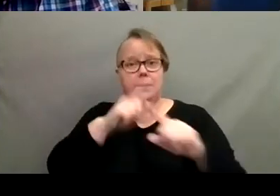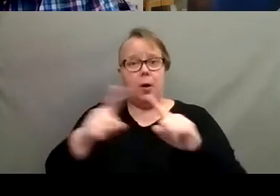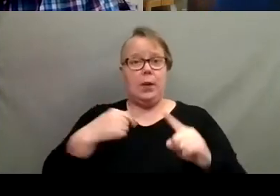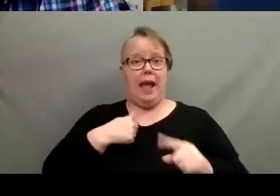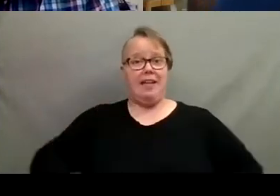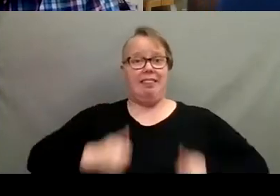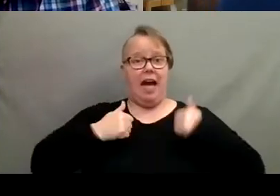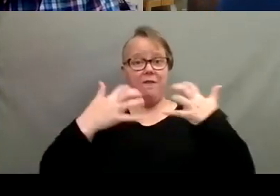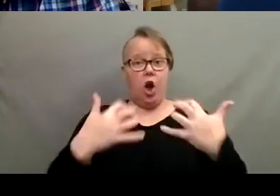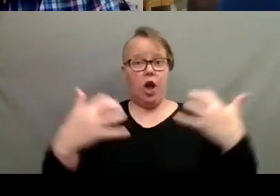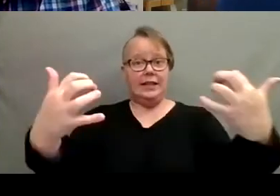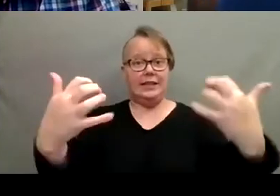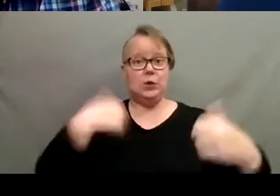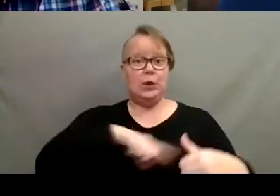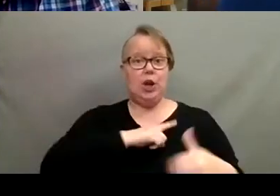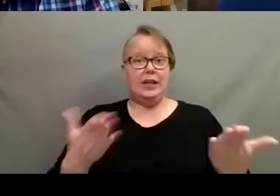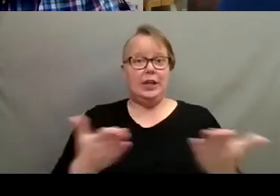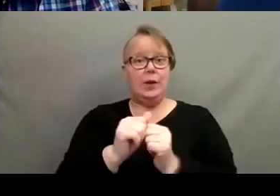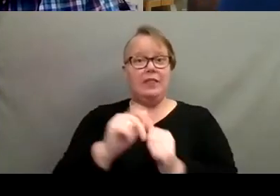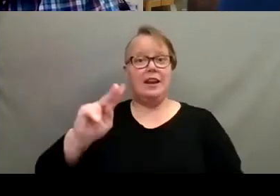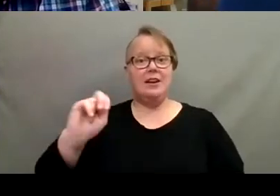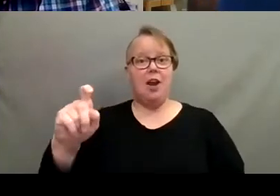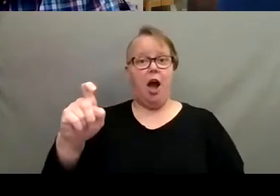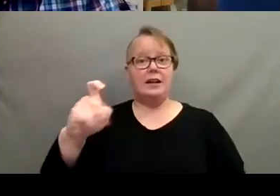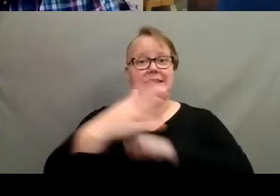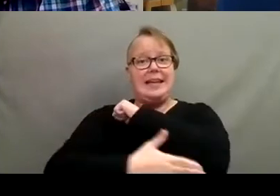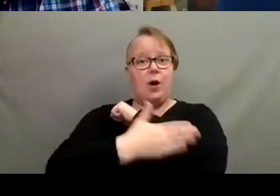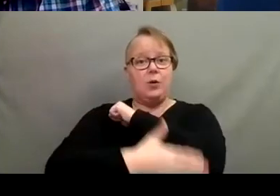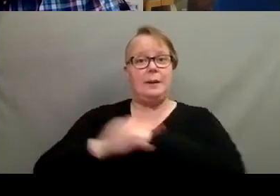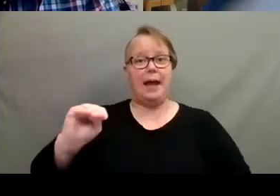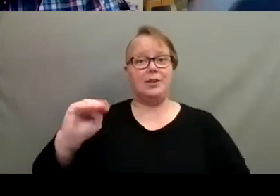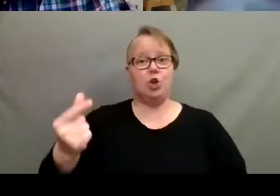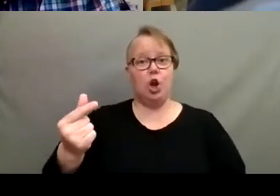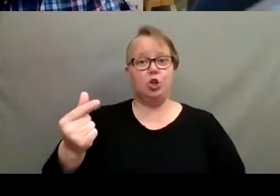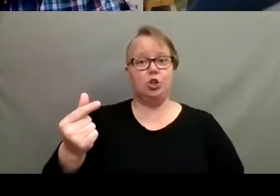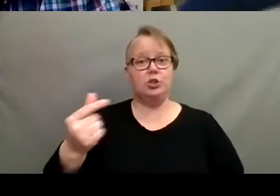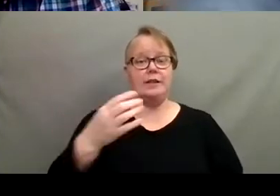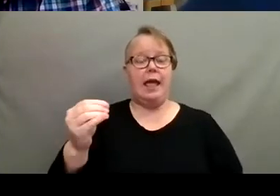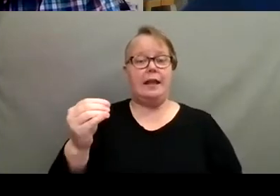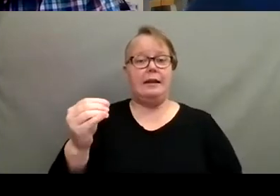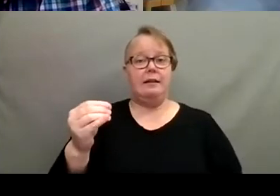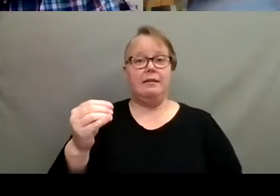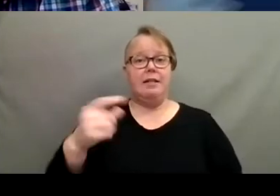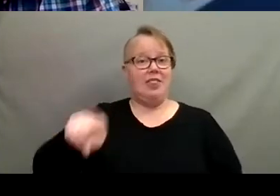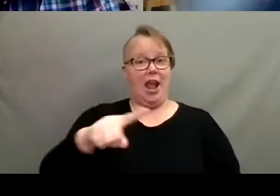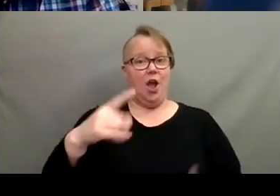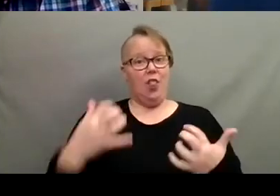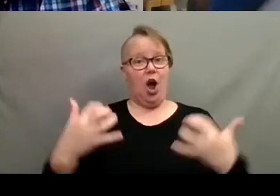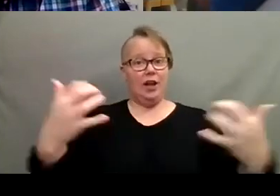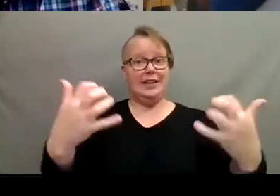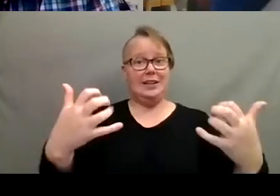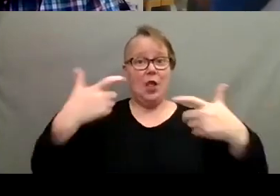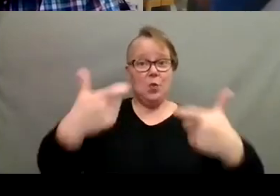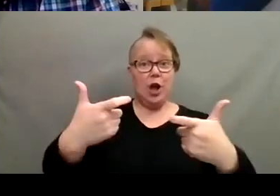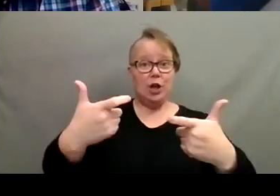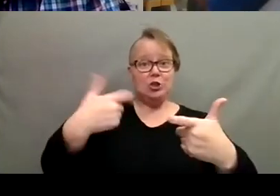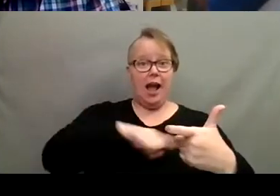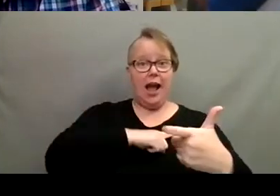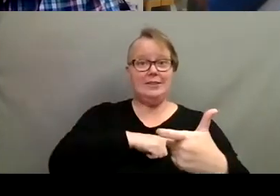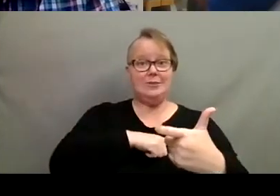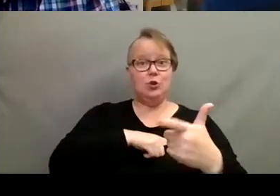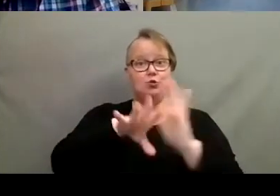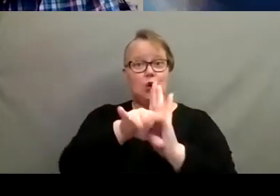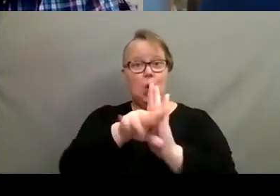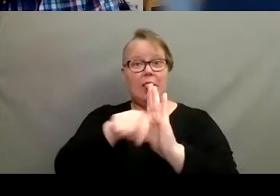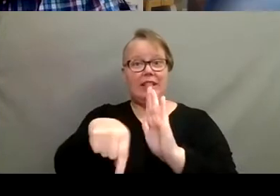We are here with the Knox County Master Gardeners. And they are our audience. They're watching us record this right now.